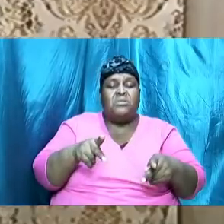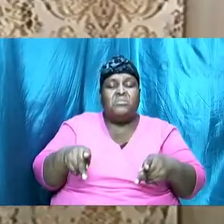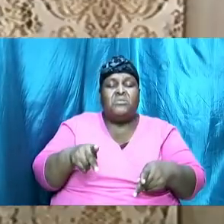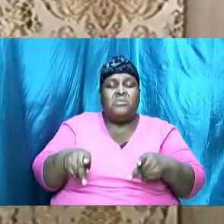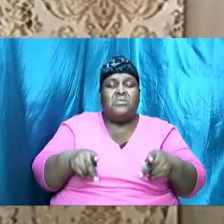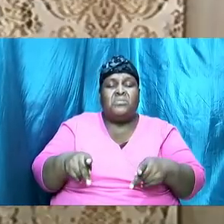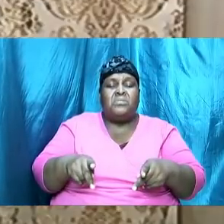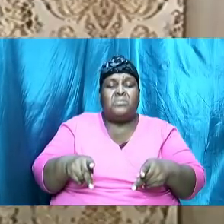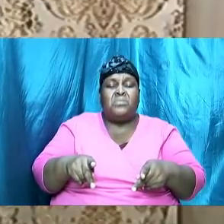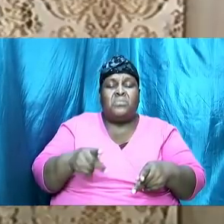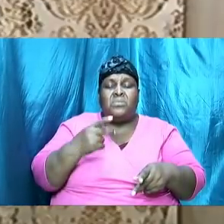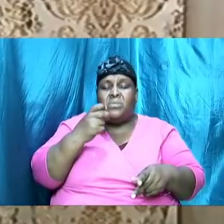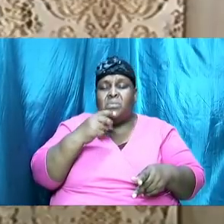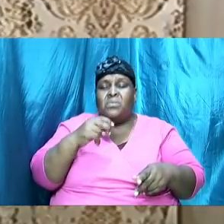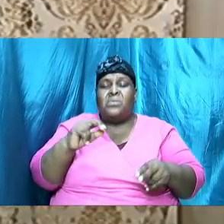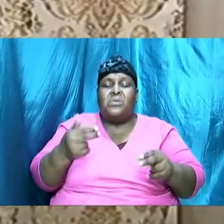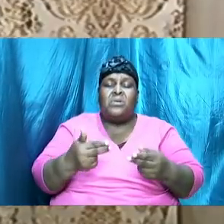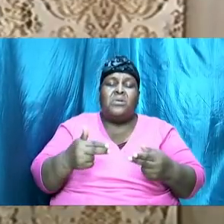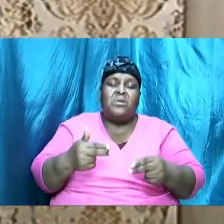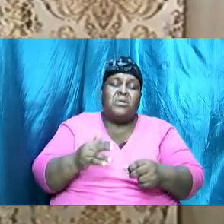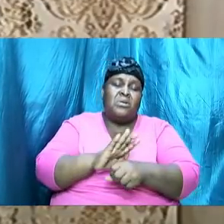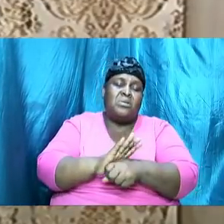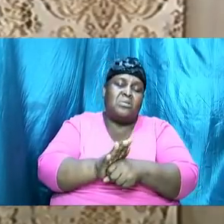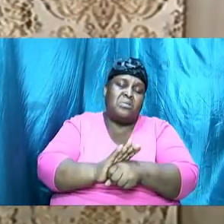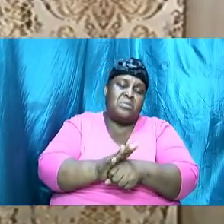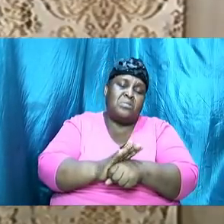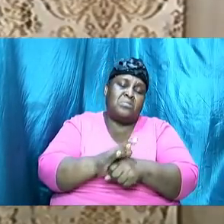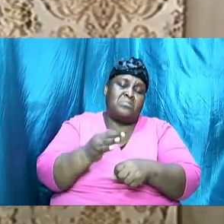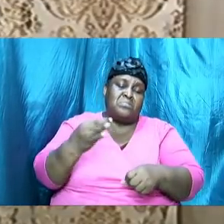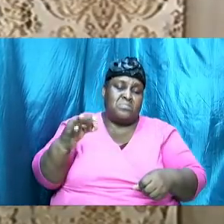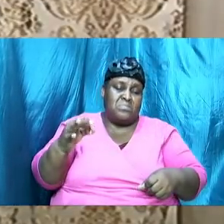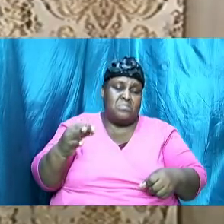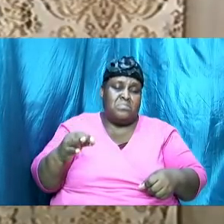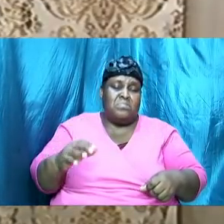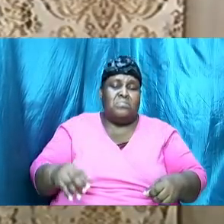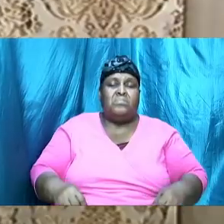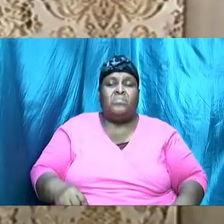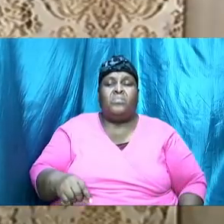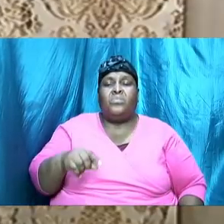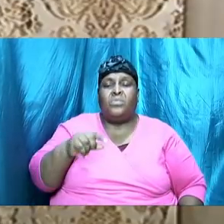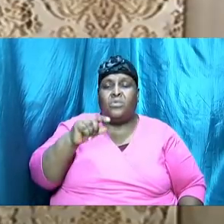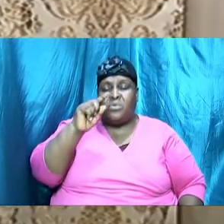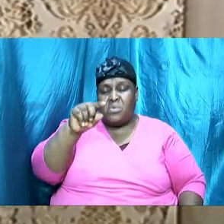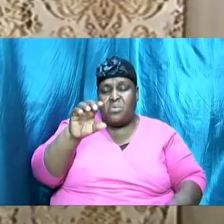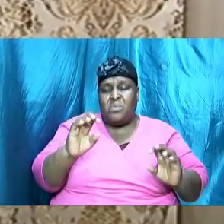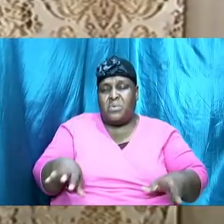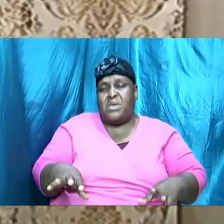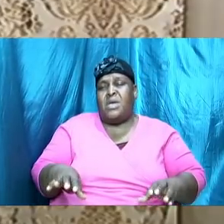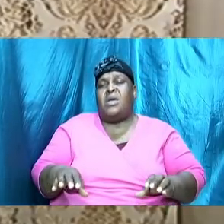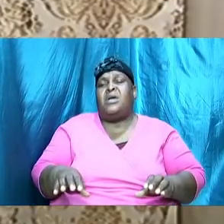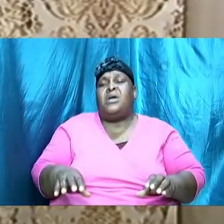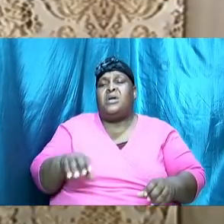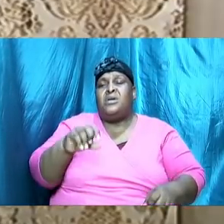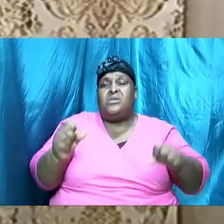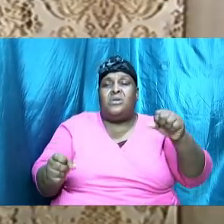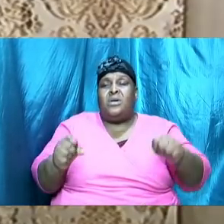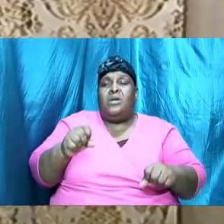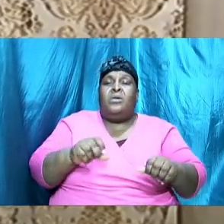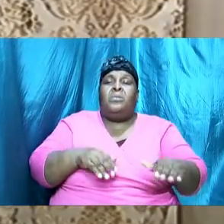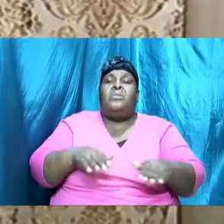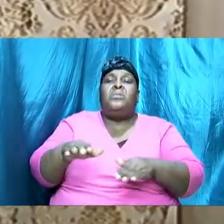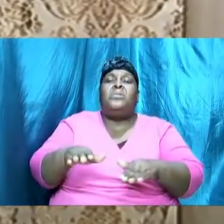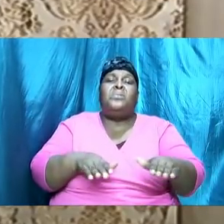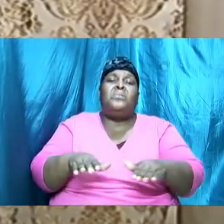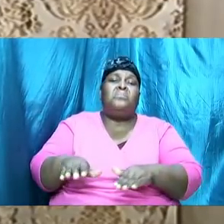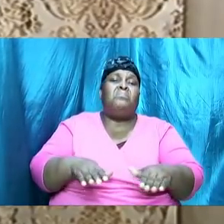to do it and what to do to get it to them, so indeed you can drive-by, walk-by, swing